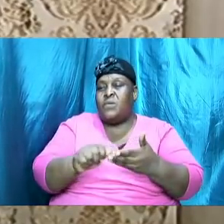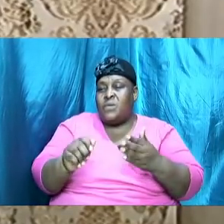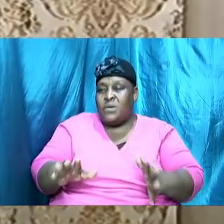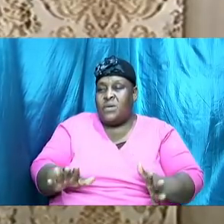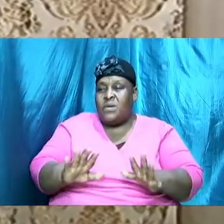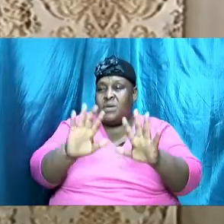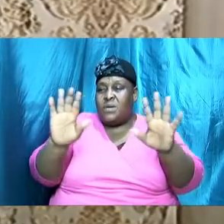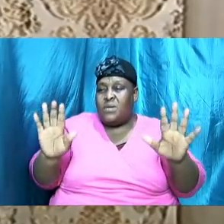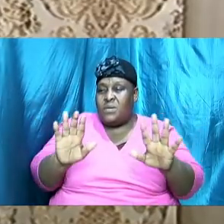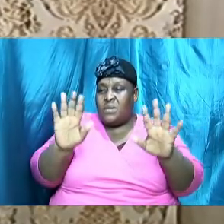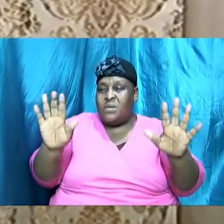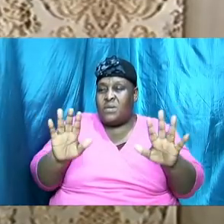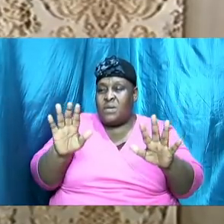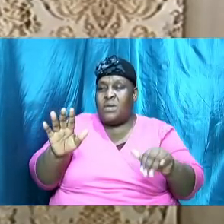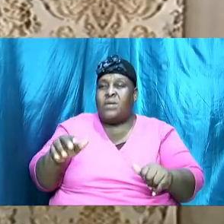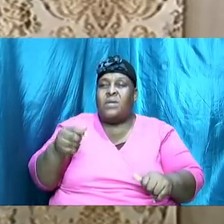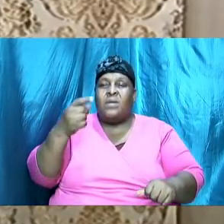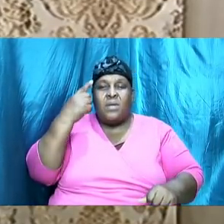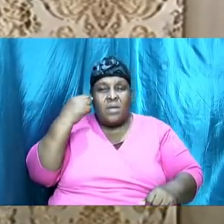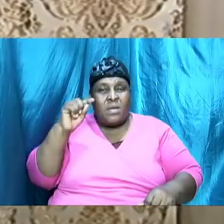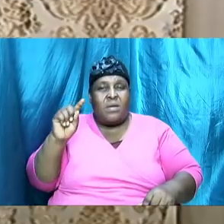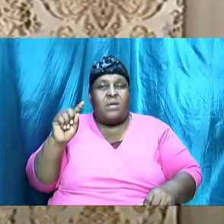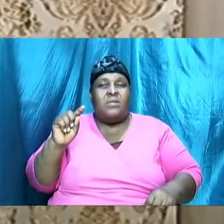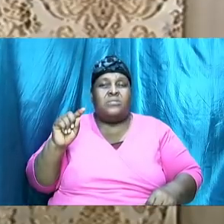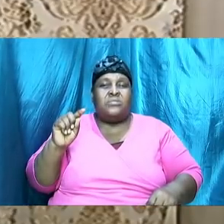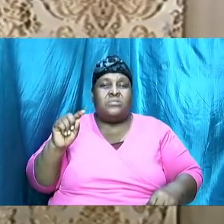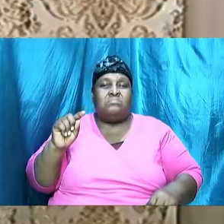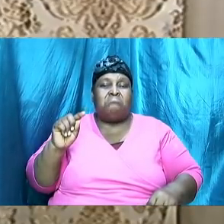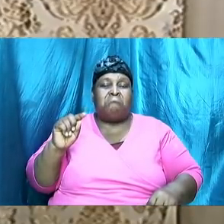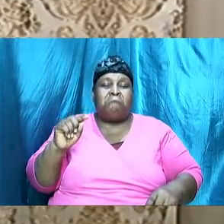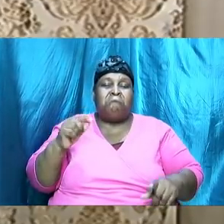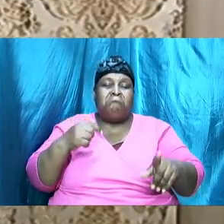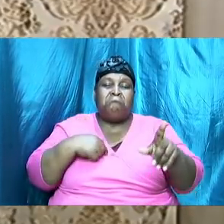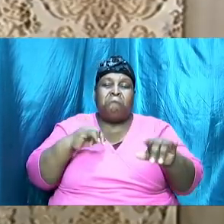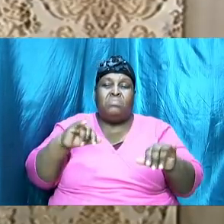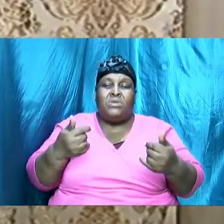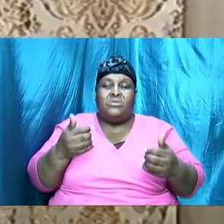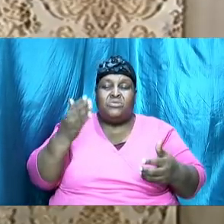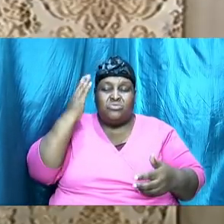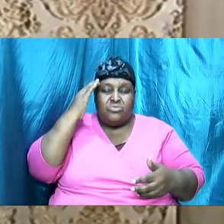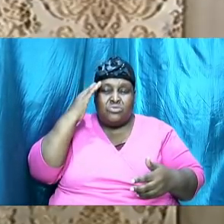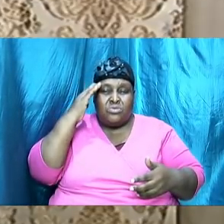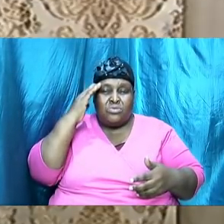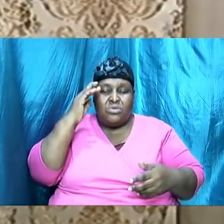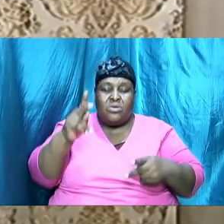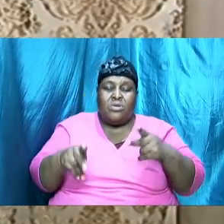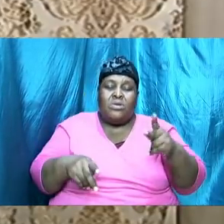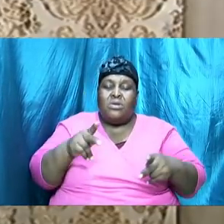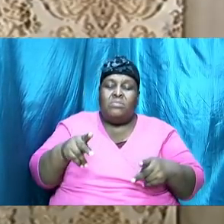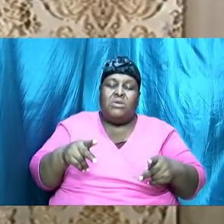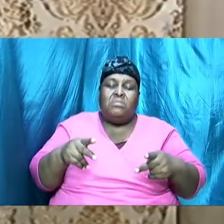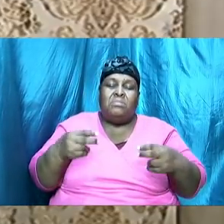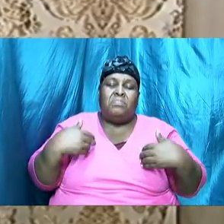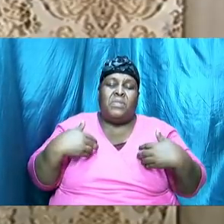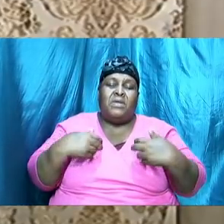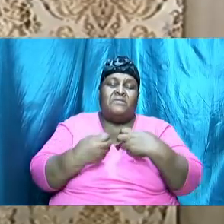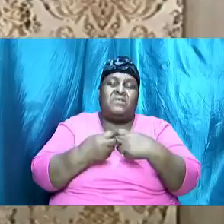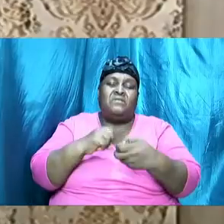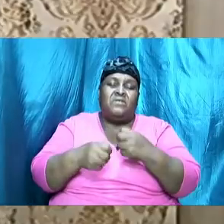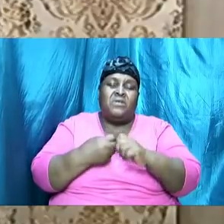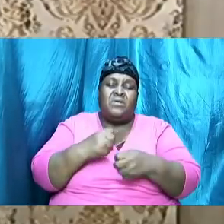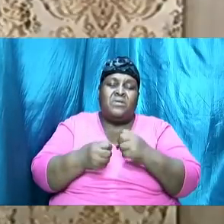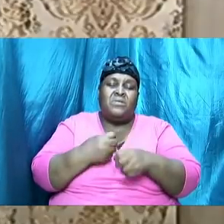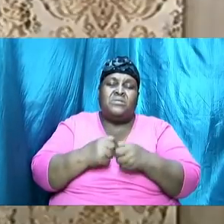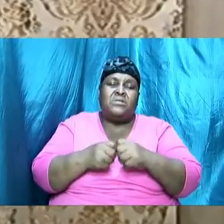Sunday because I just knew that folks were having some difficulties and